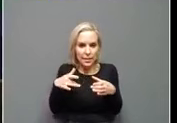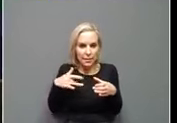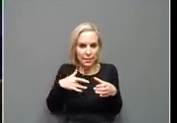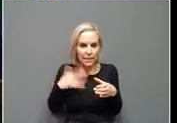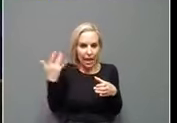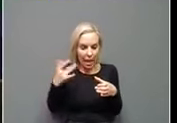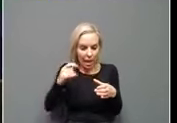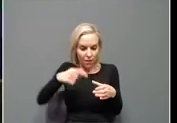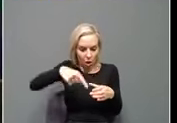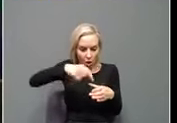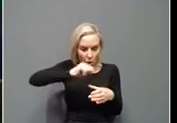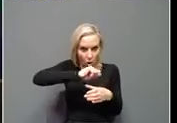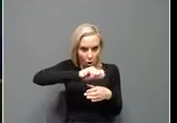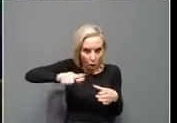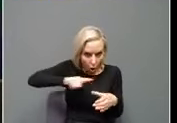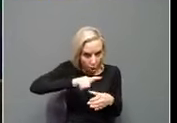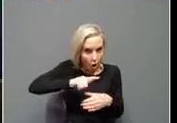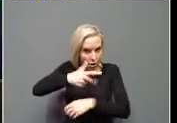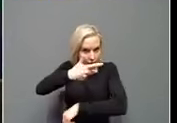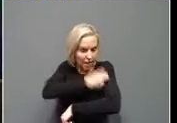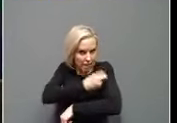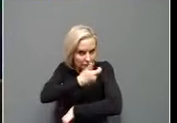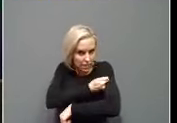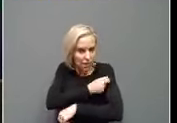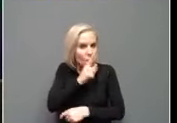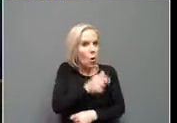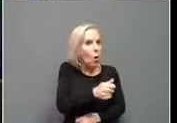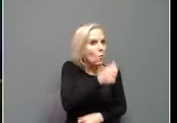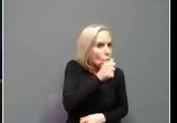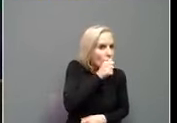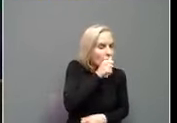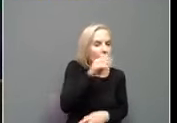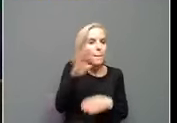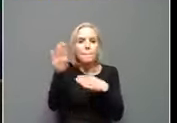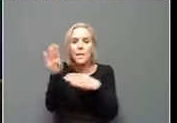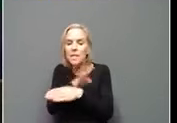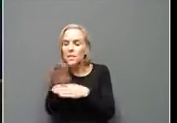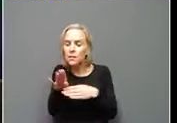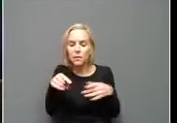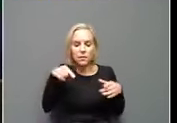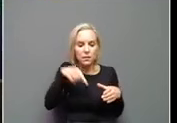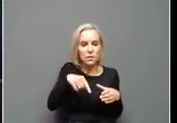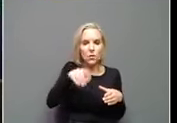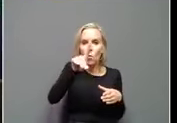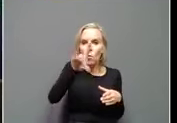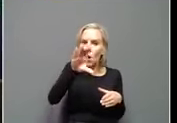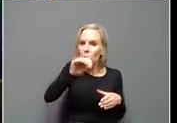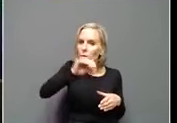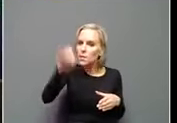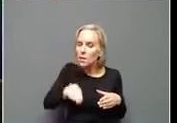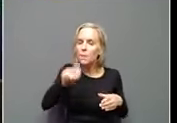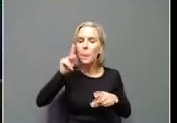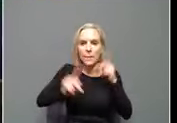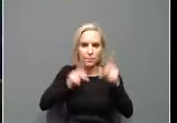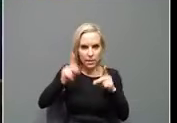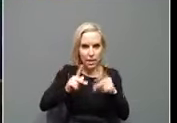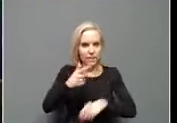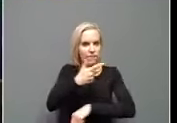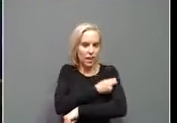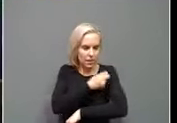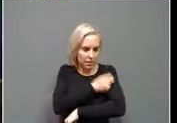mandate. That's both private gatherings and business gatherings. Again, small and a hundred percent of people, uh, vaccinated.